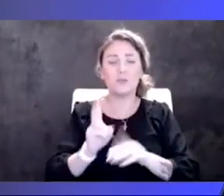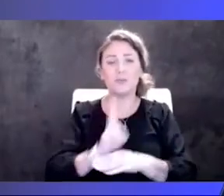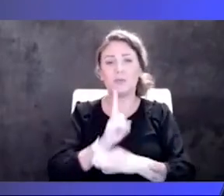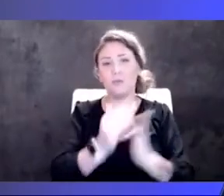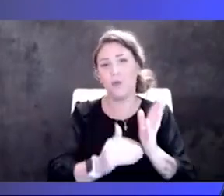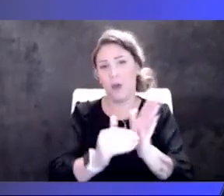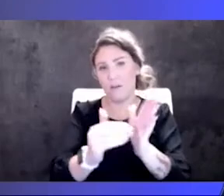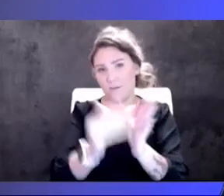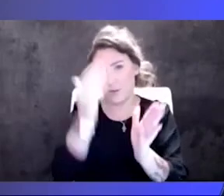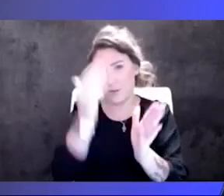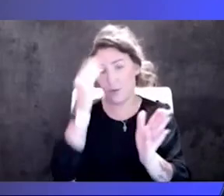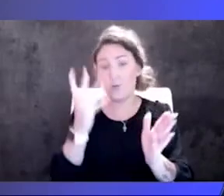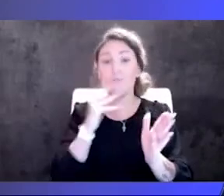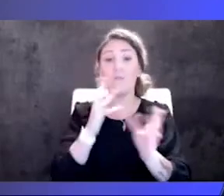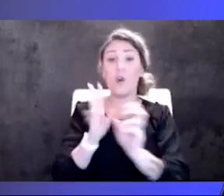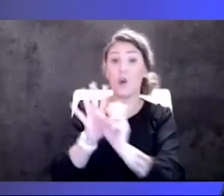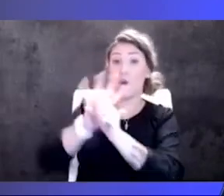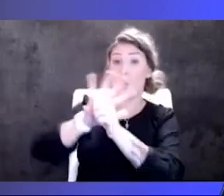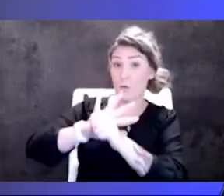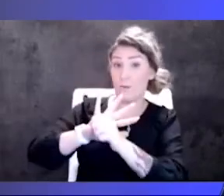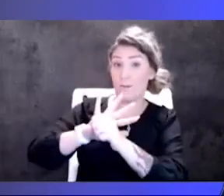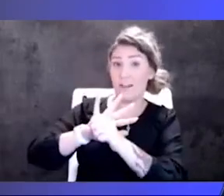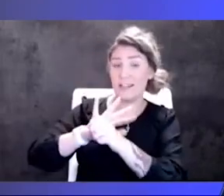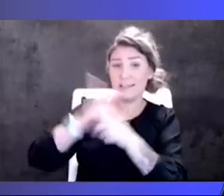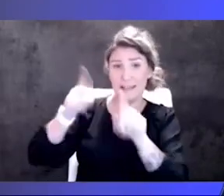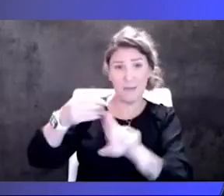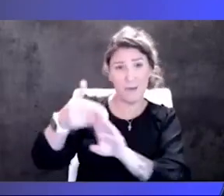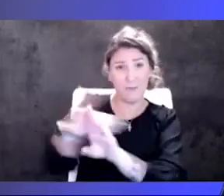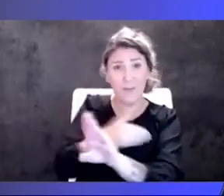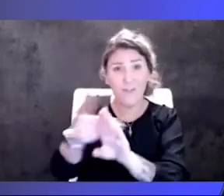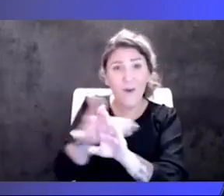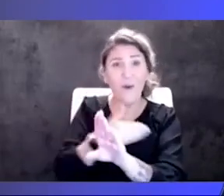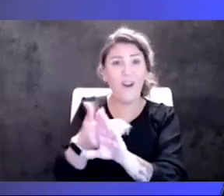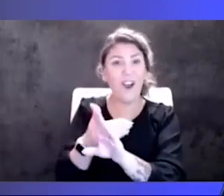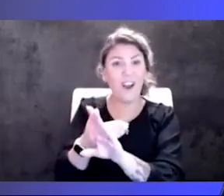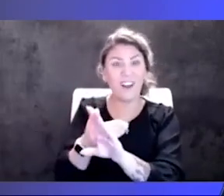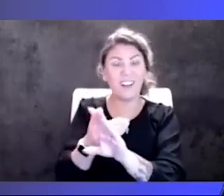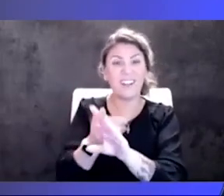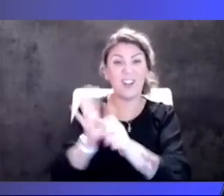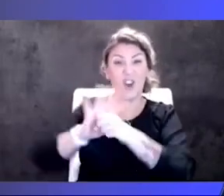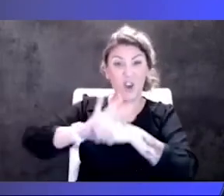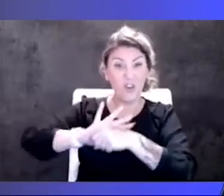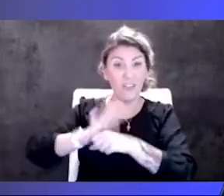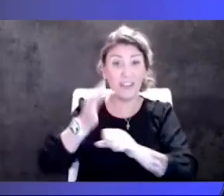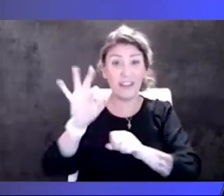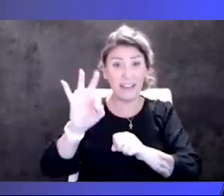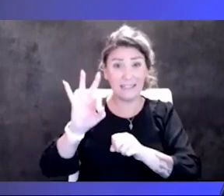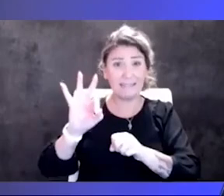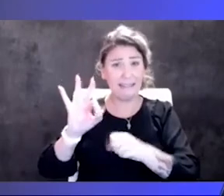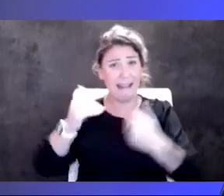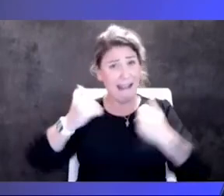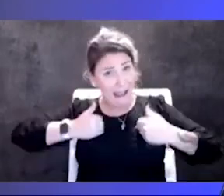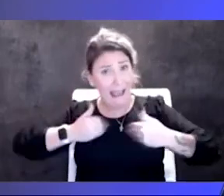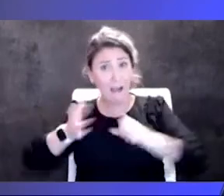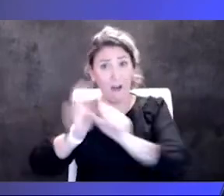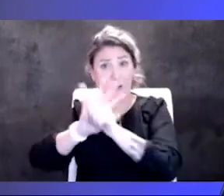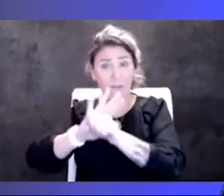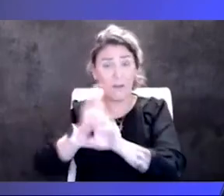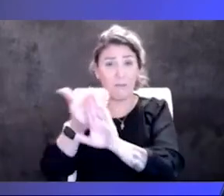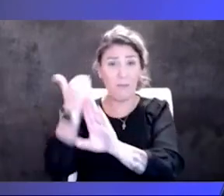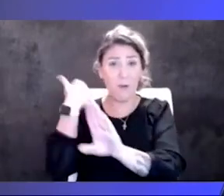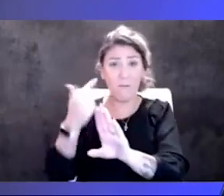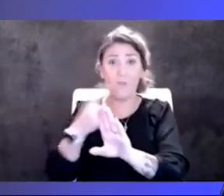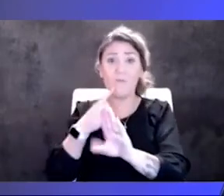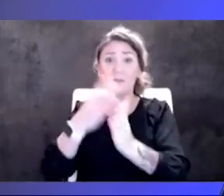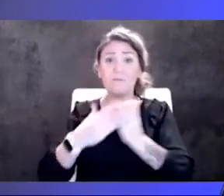The coronavirus was around before it will be around afterwards. We have to get to a place where it is just part of our normal life. And